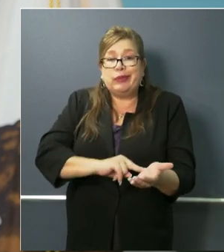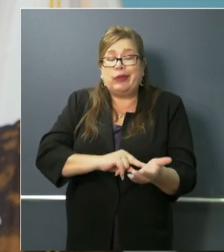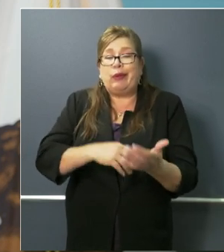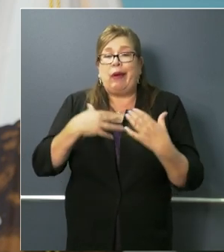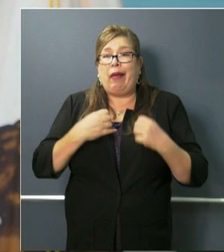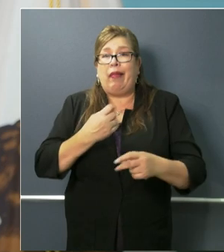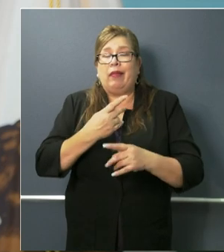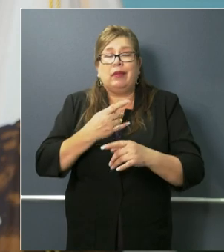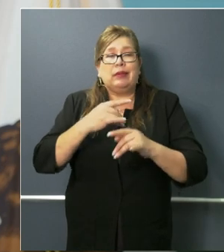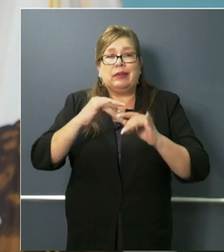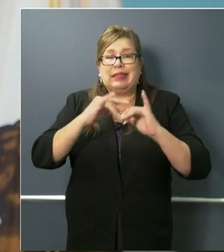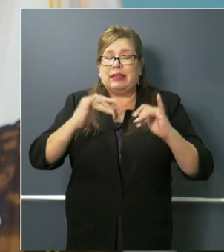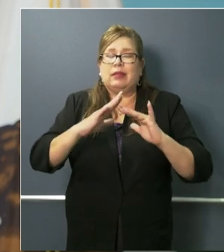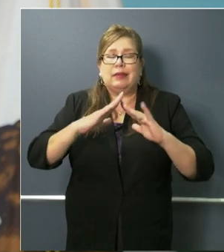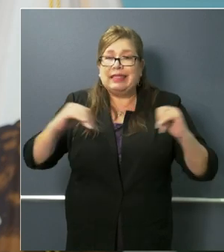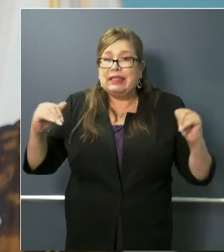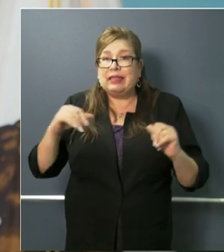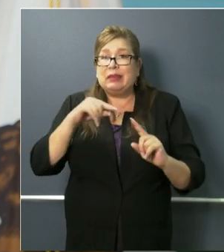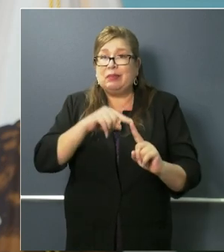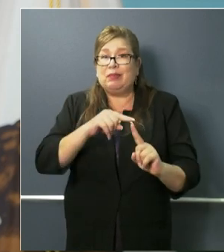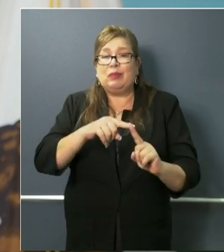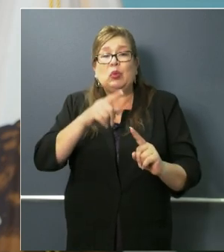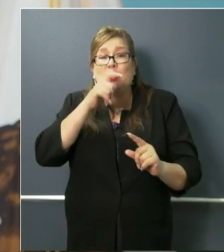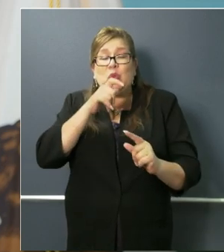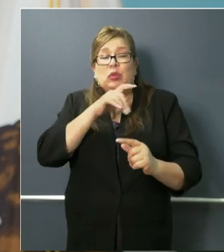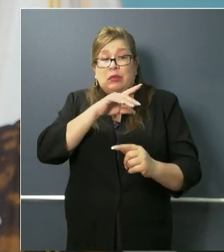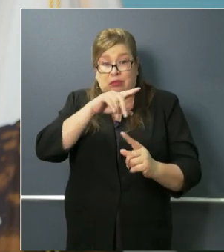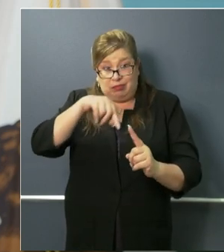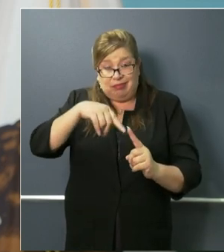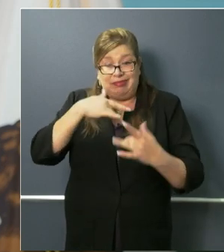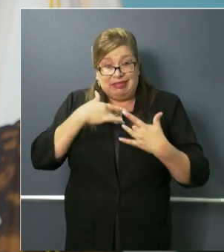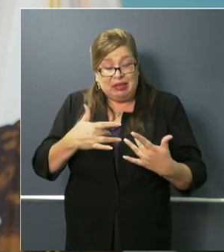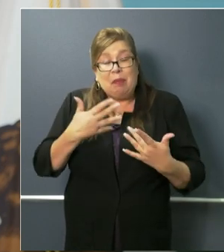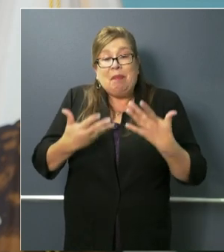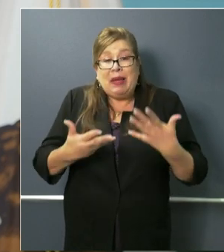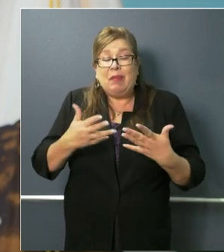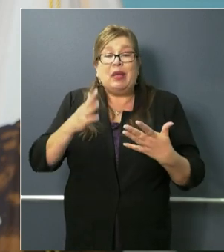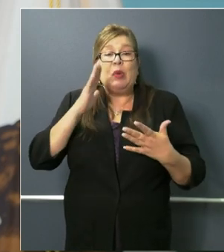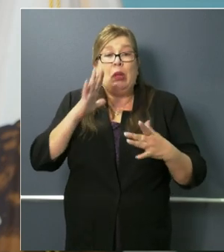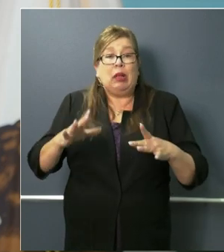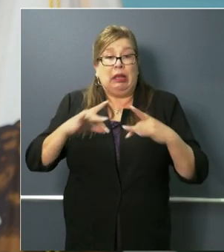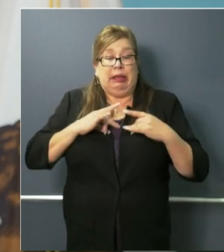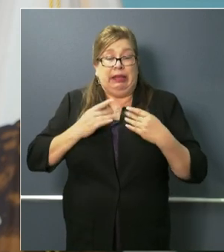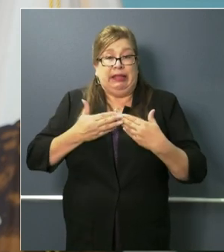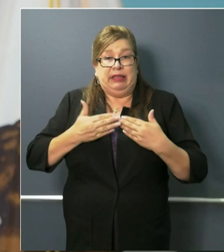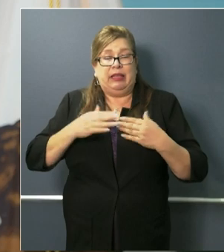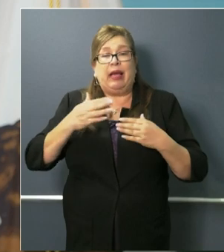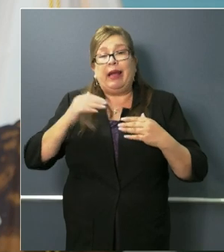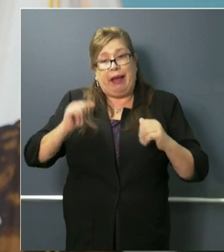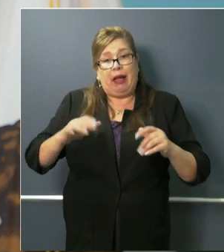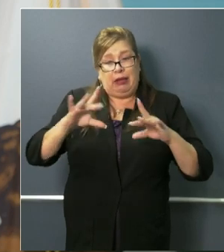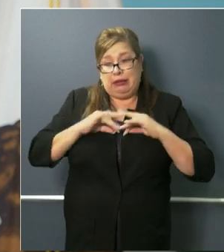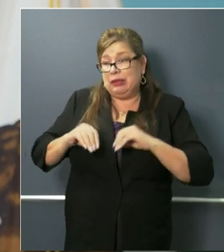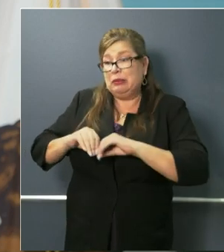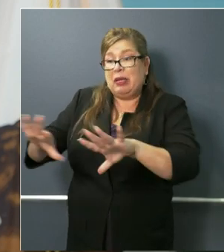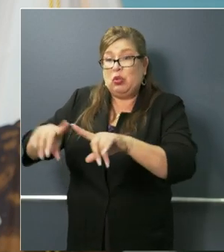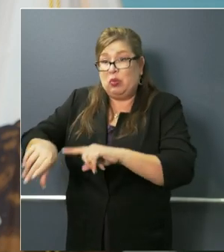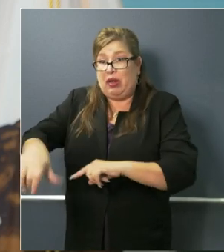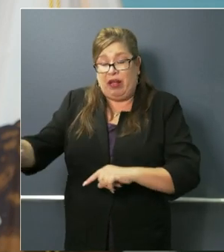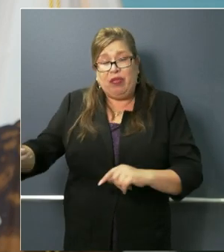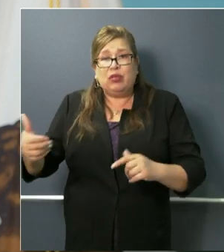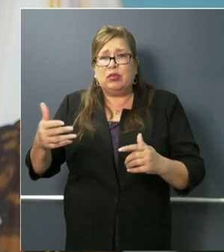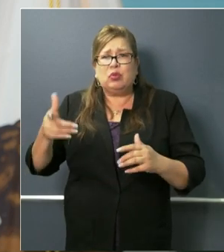uh the coronavirus and also uh very likely to to pass it on or is that something that's more done on the county level